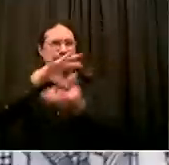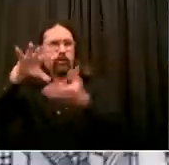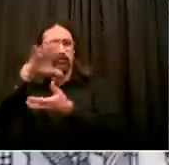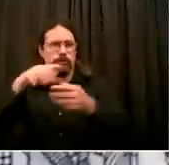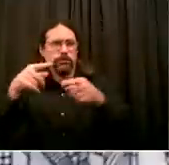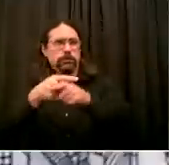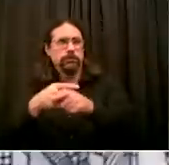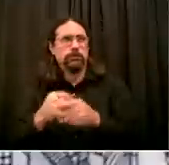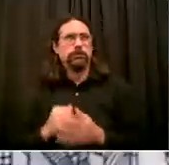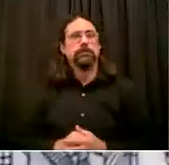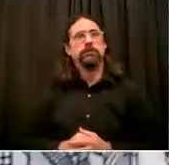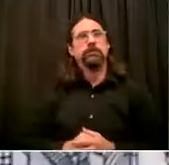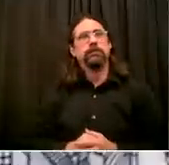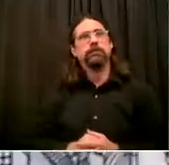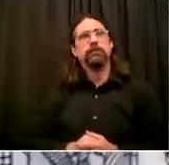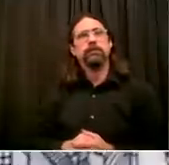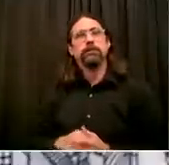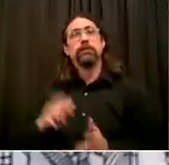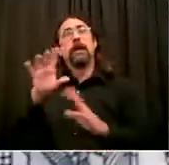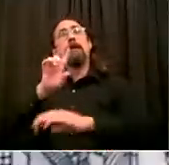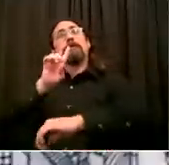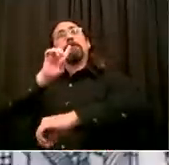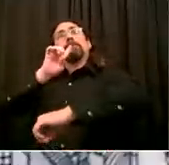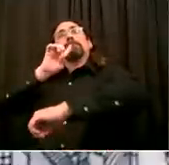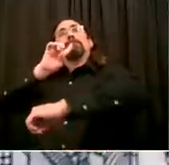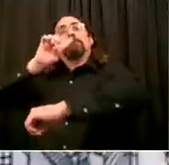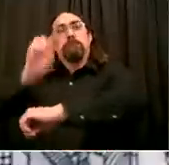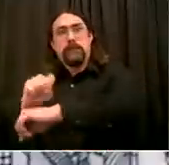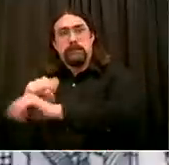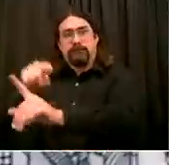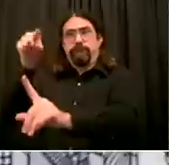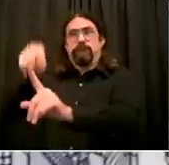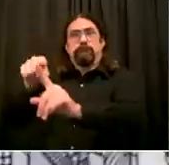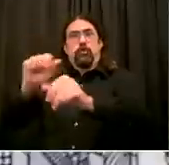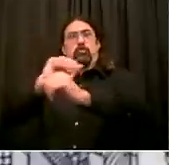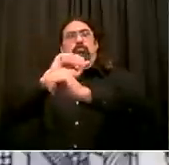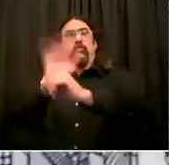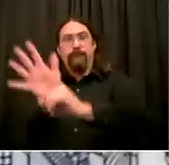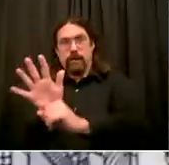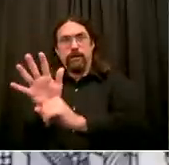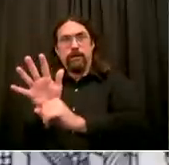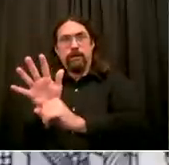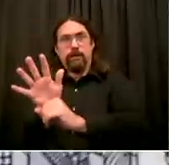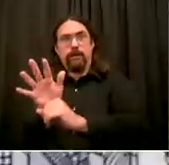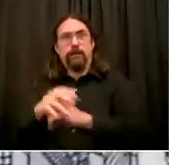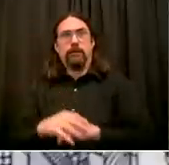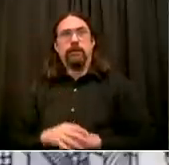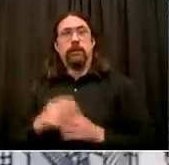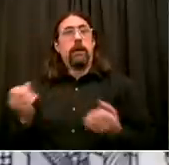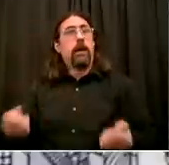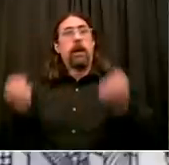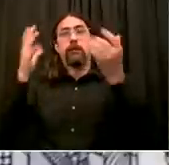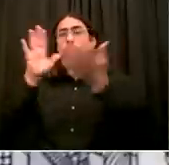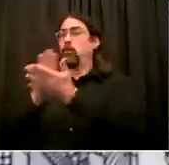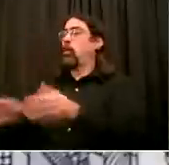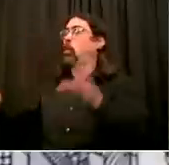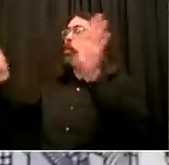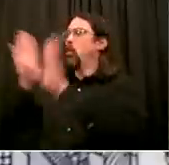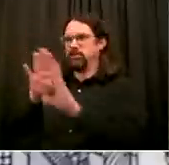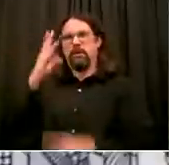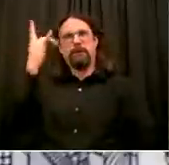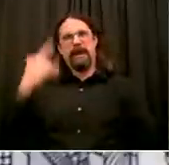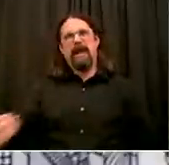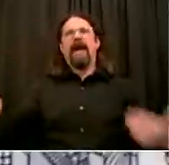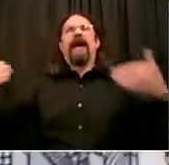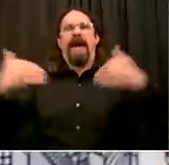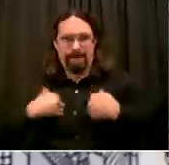hours or 48 hours for investigation. I don't know of any case in this whole time. I've not heard anyone say that a school is shut